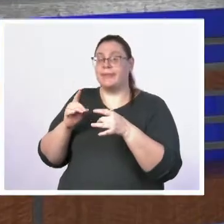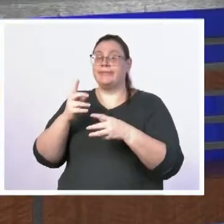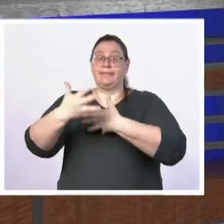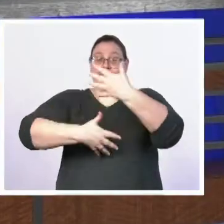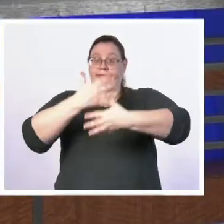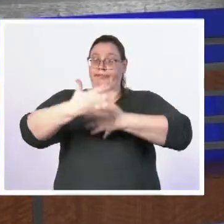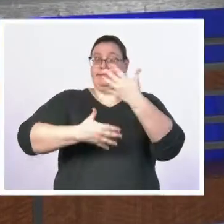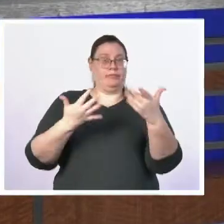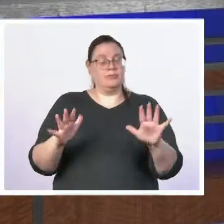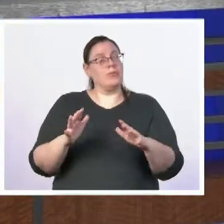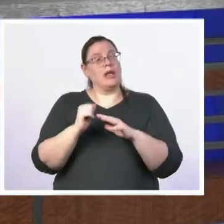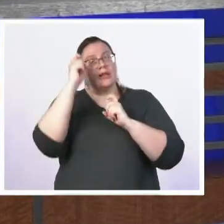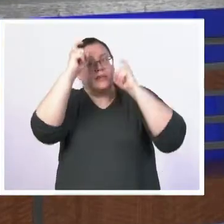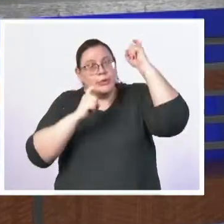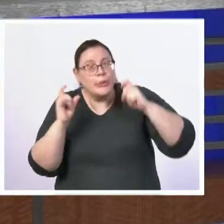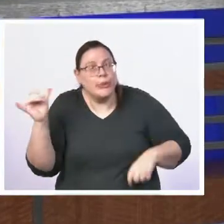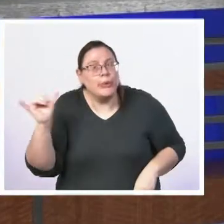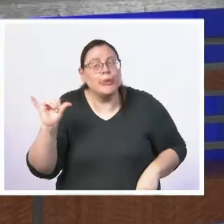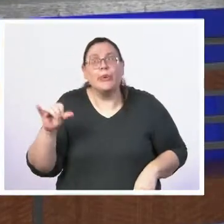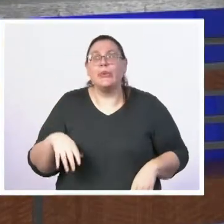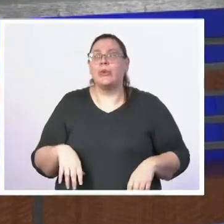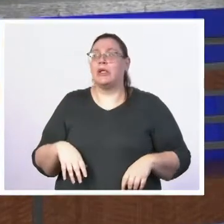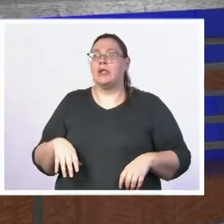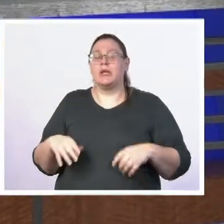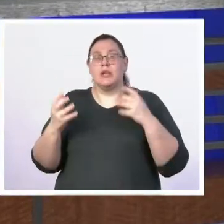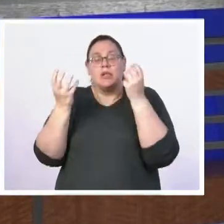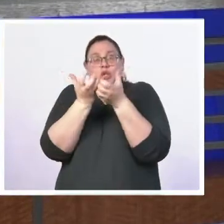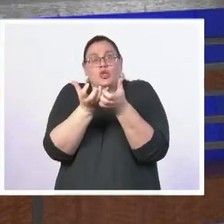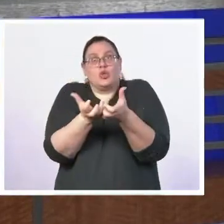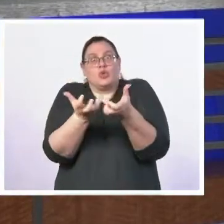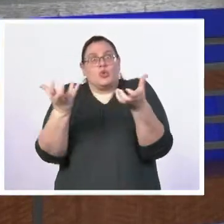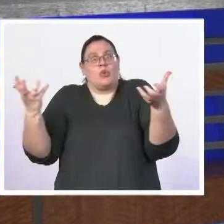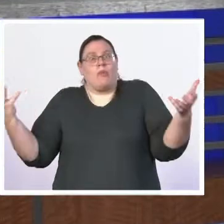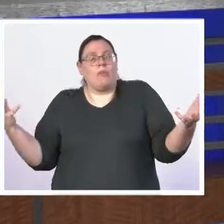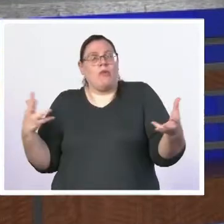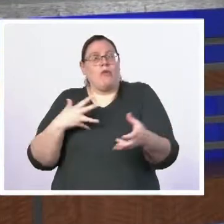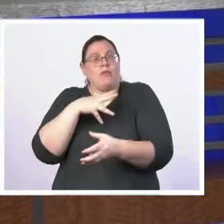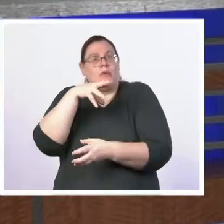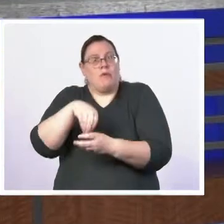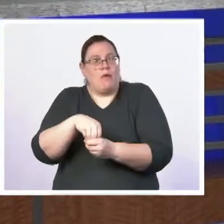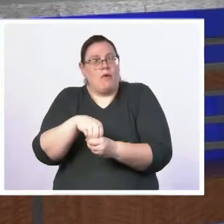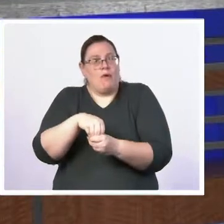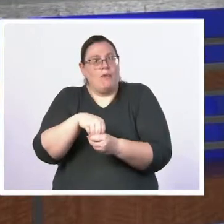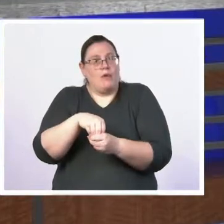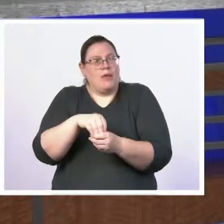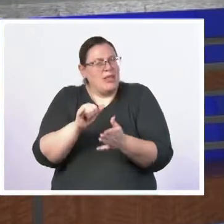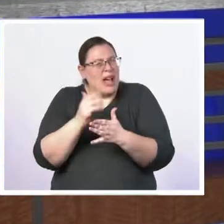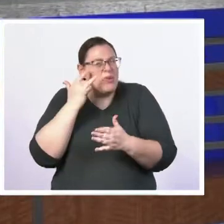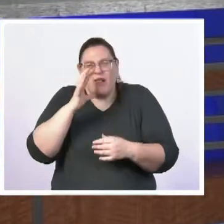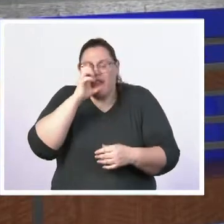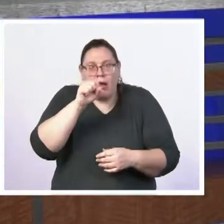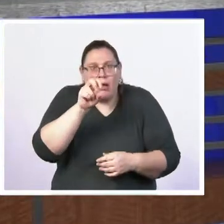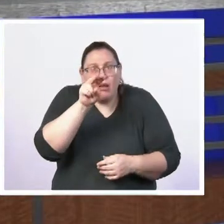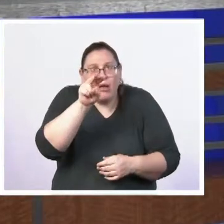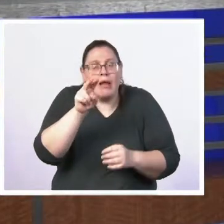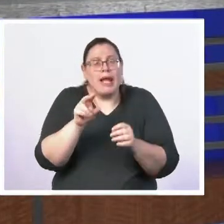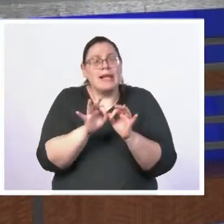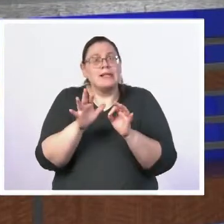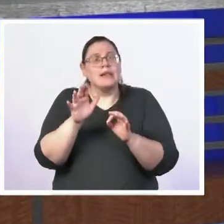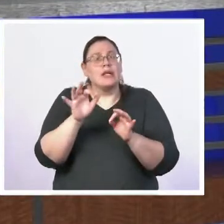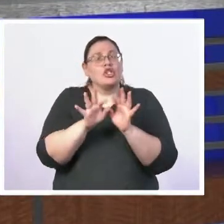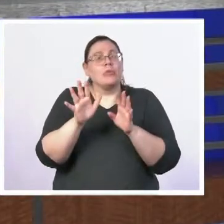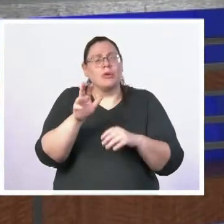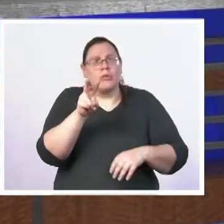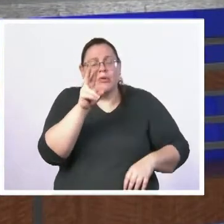gestures it's facial gestures you know there's so much that goes into which is why it's fascinating to watch an ASL interpreter